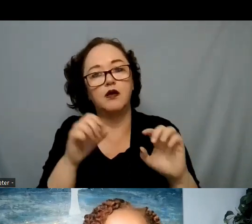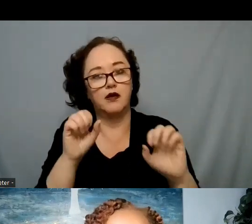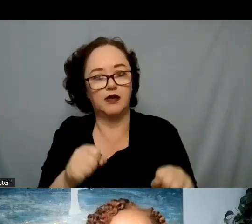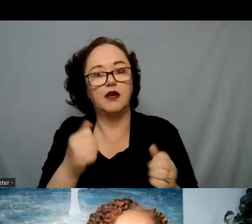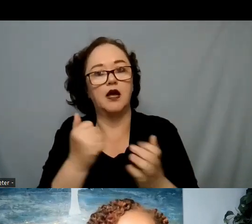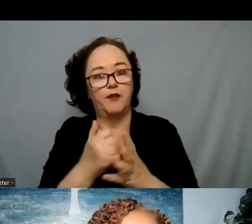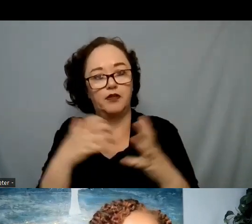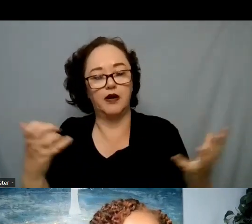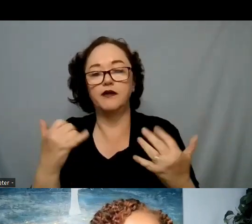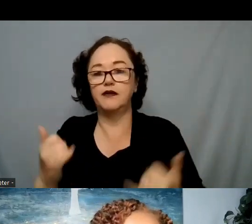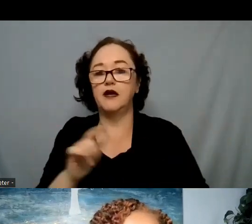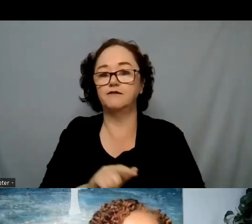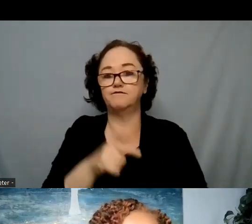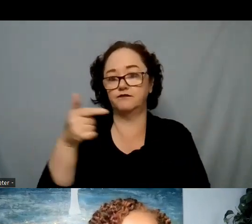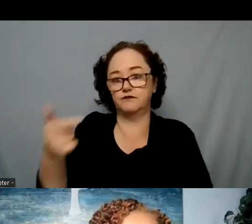to Dr. Frederica